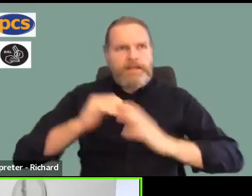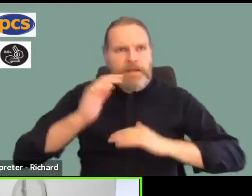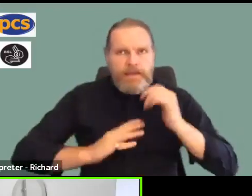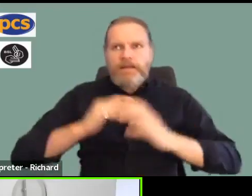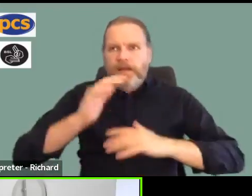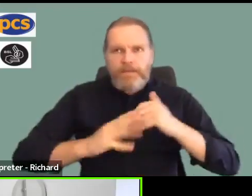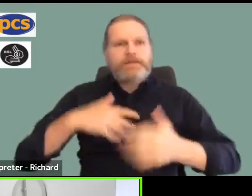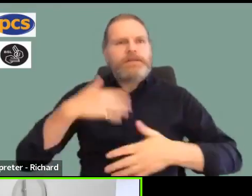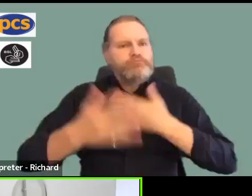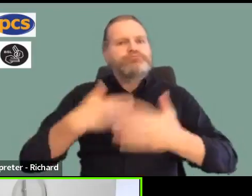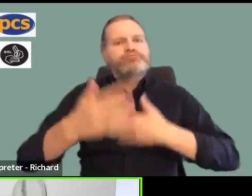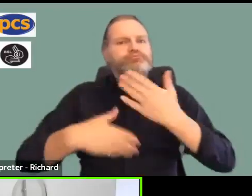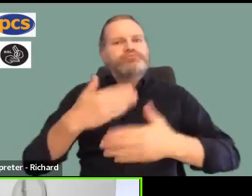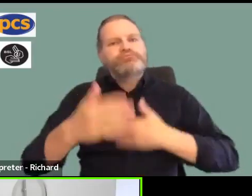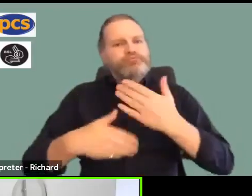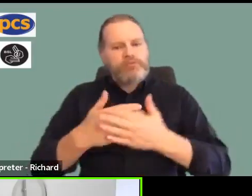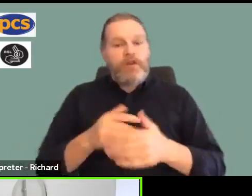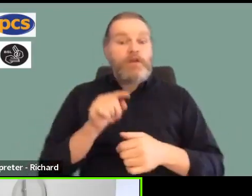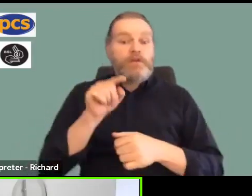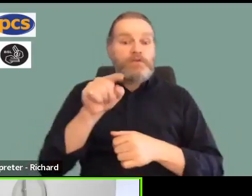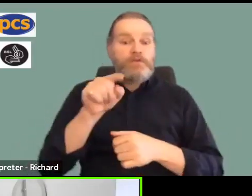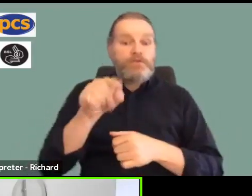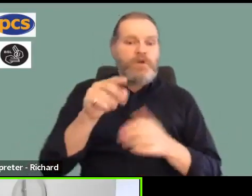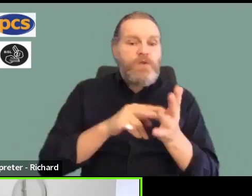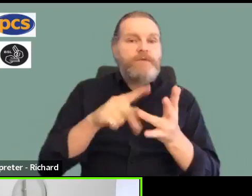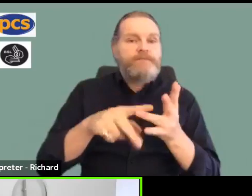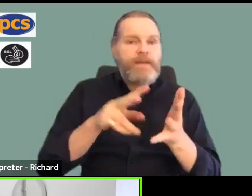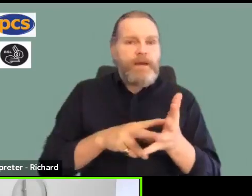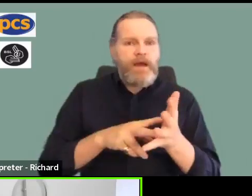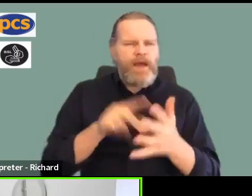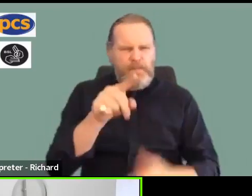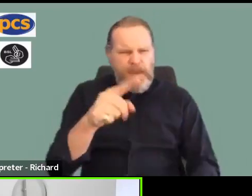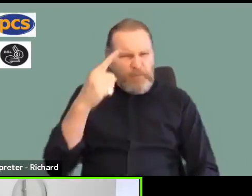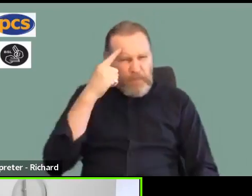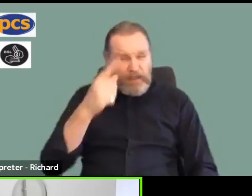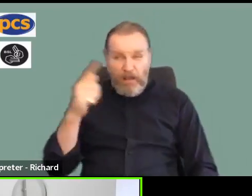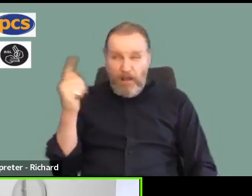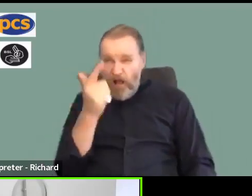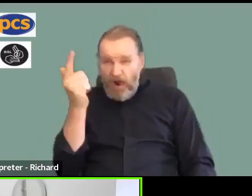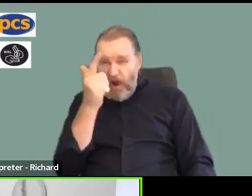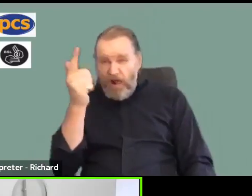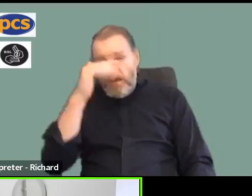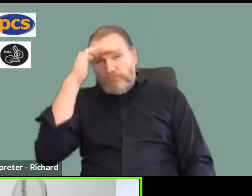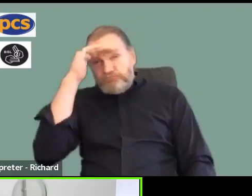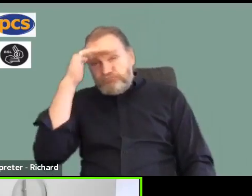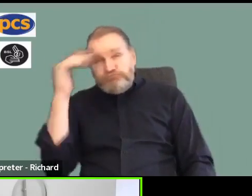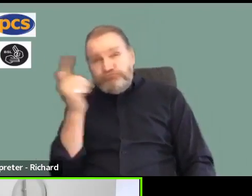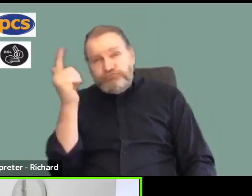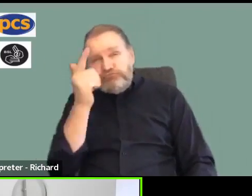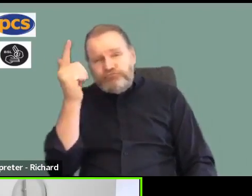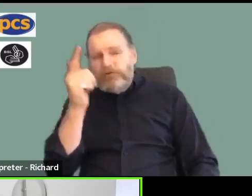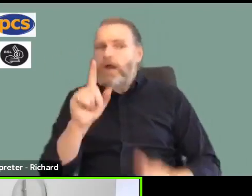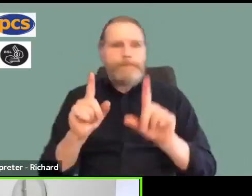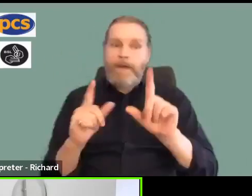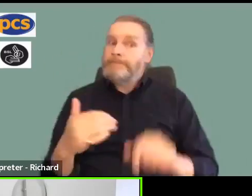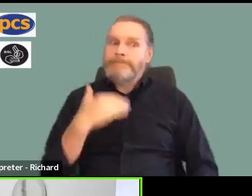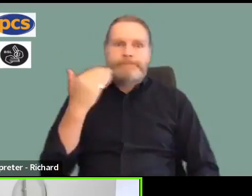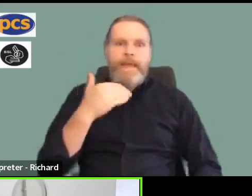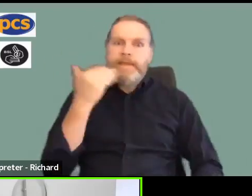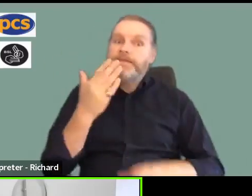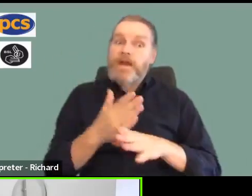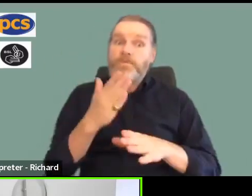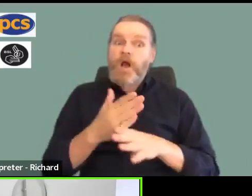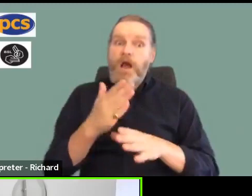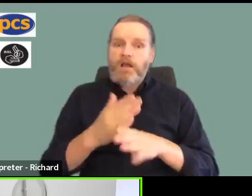But clearly, whilst it may seem a little way off, there's a stack of work that we all need to be doing between now and the ballot going live.